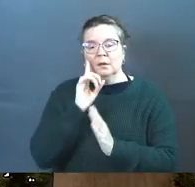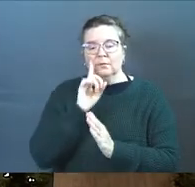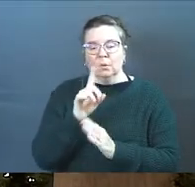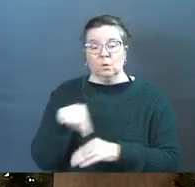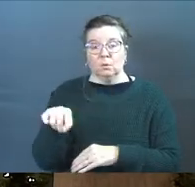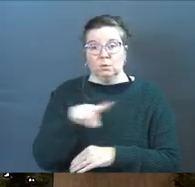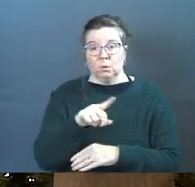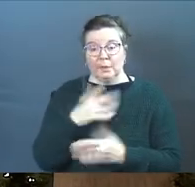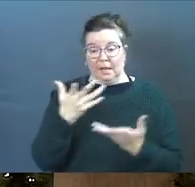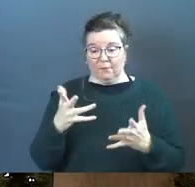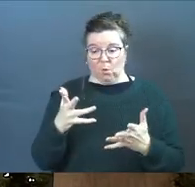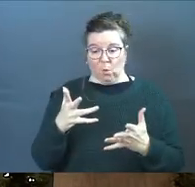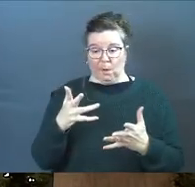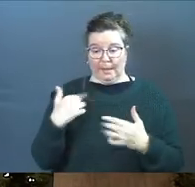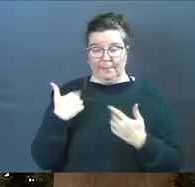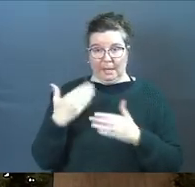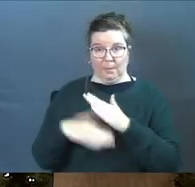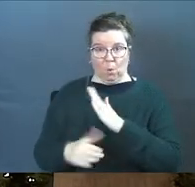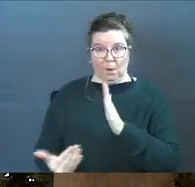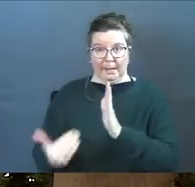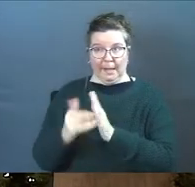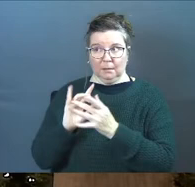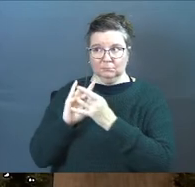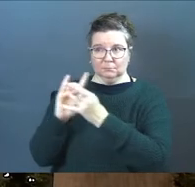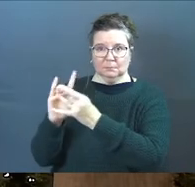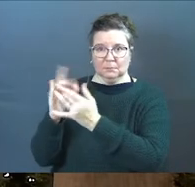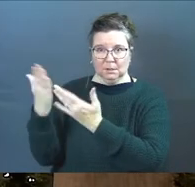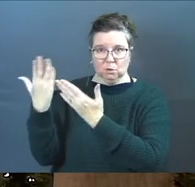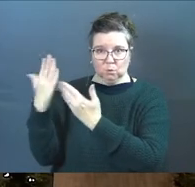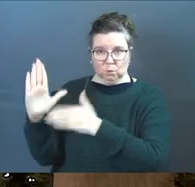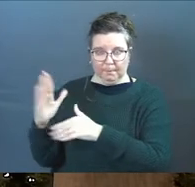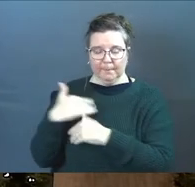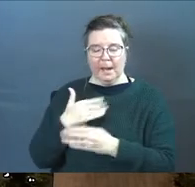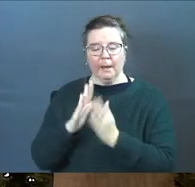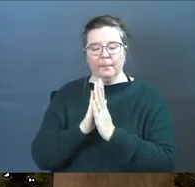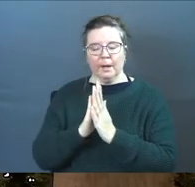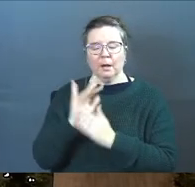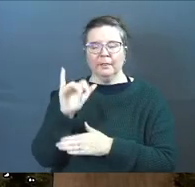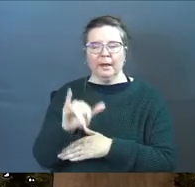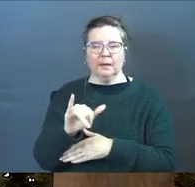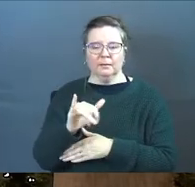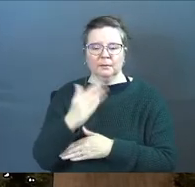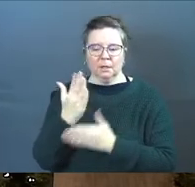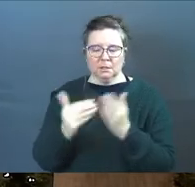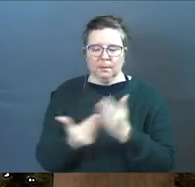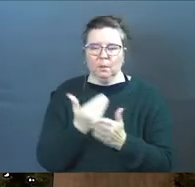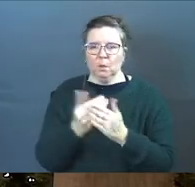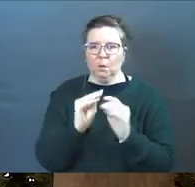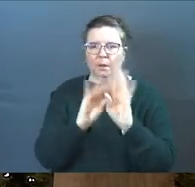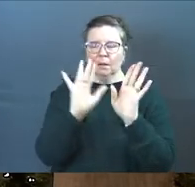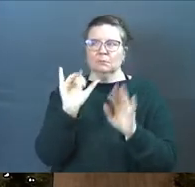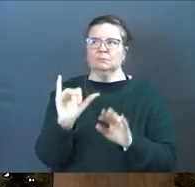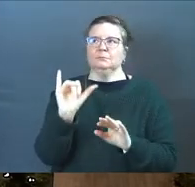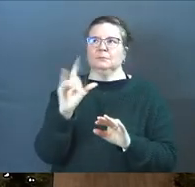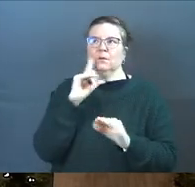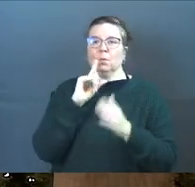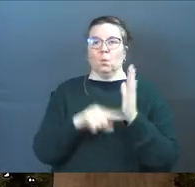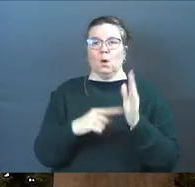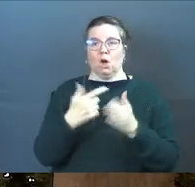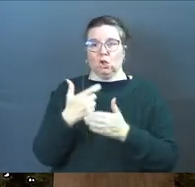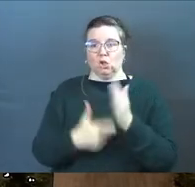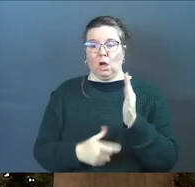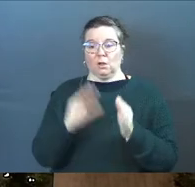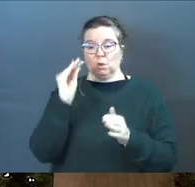for you that have already been born again in this room my prayer is that there was some new clarity for you as far as what